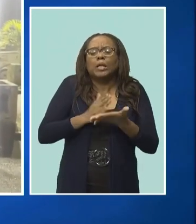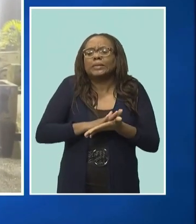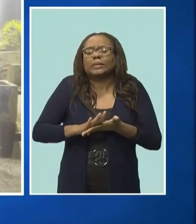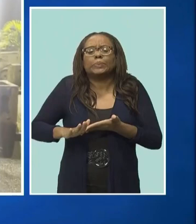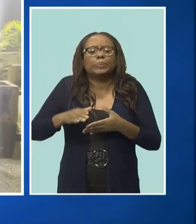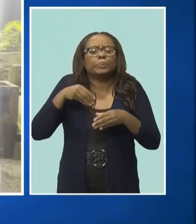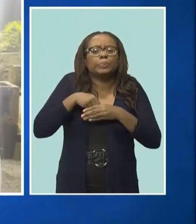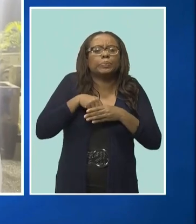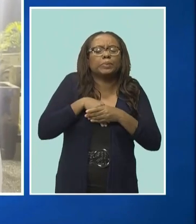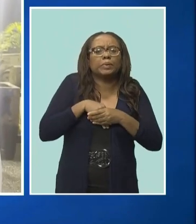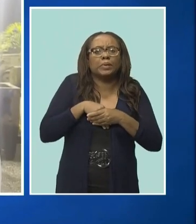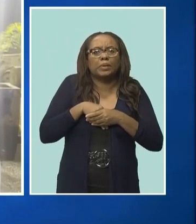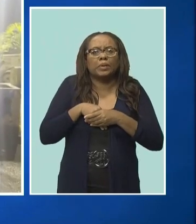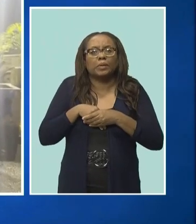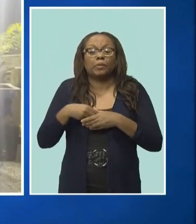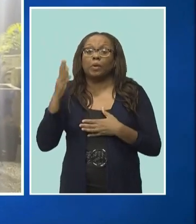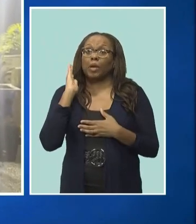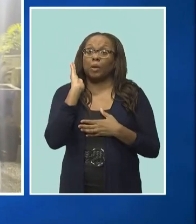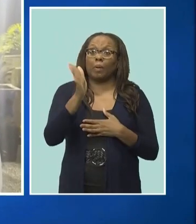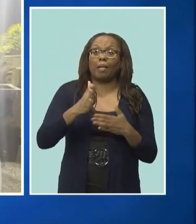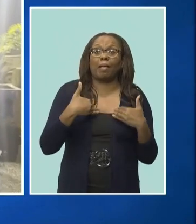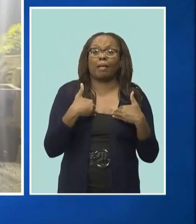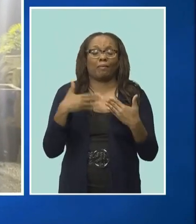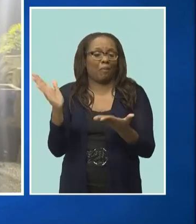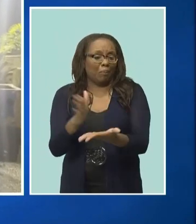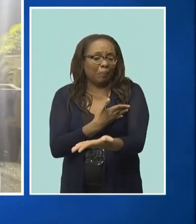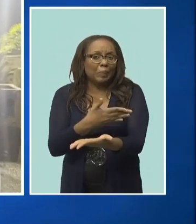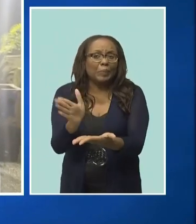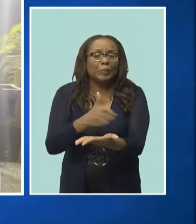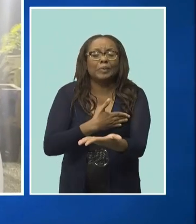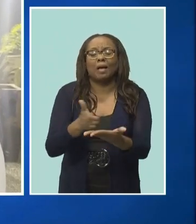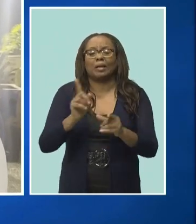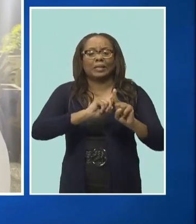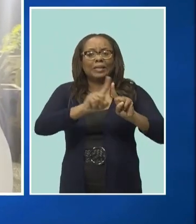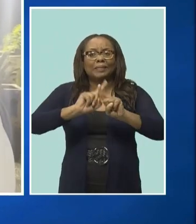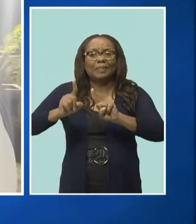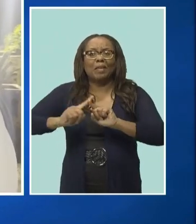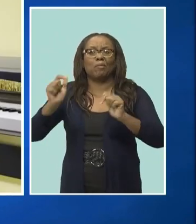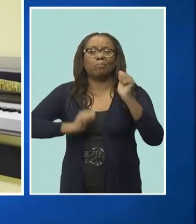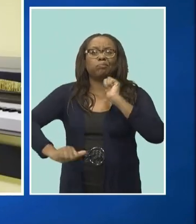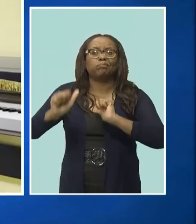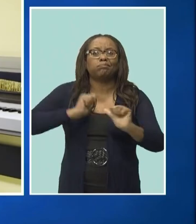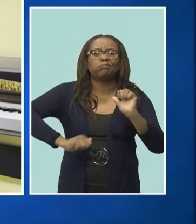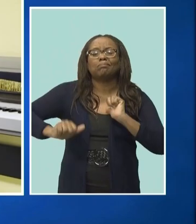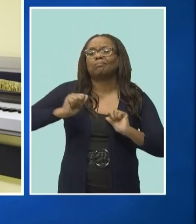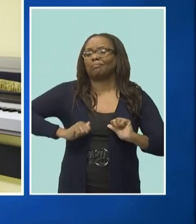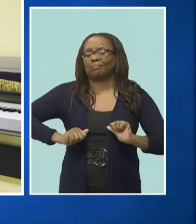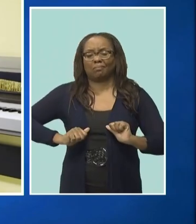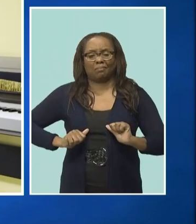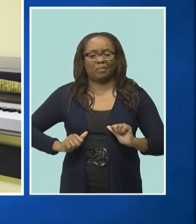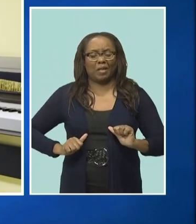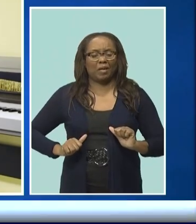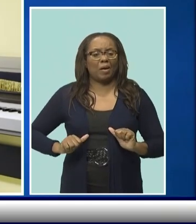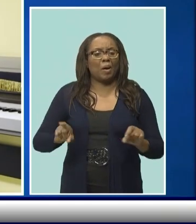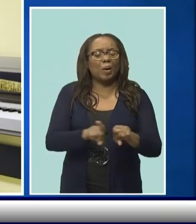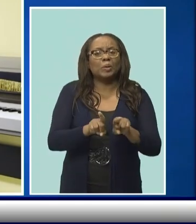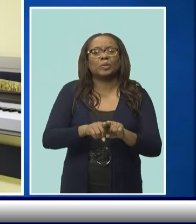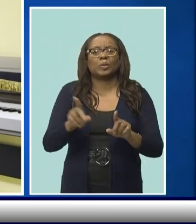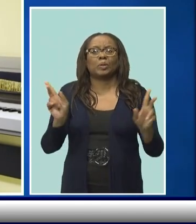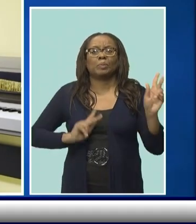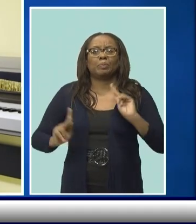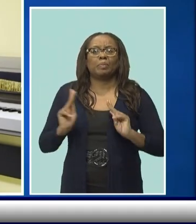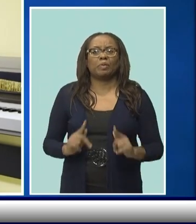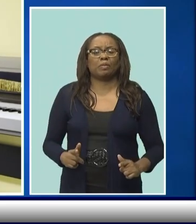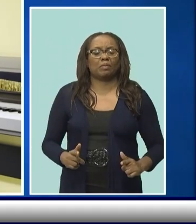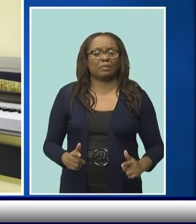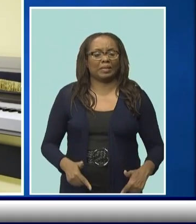are going to be providing musical performances along with members from the community itself and